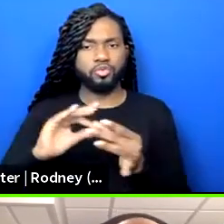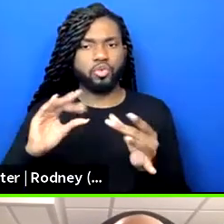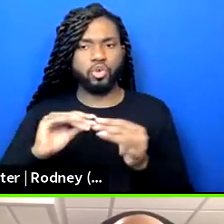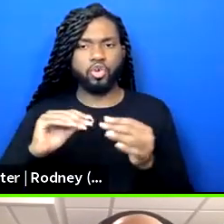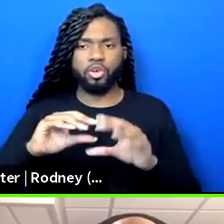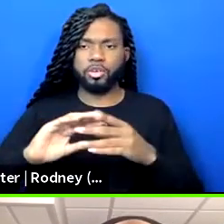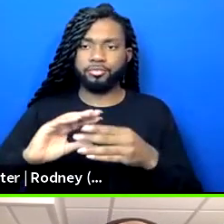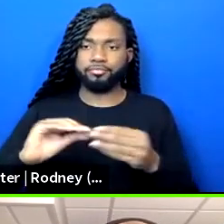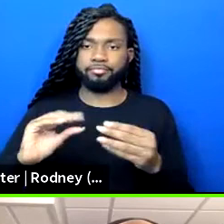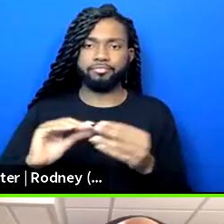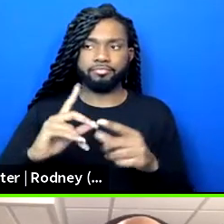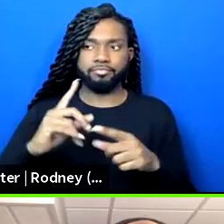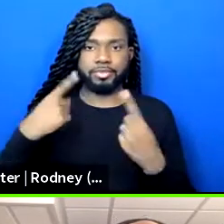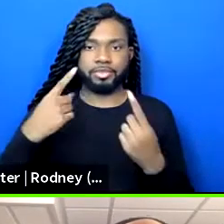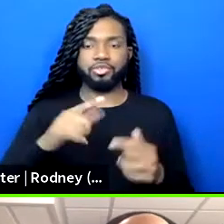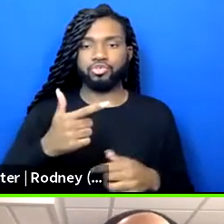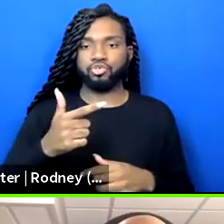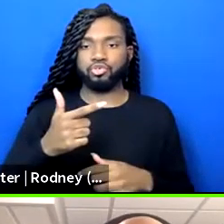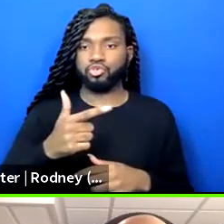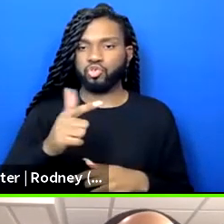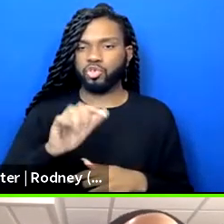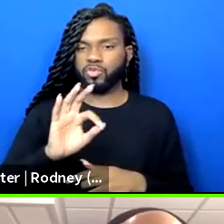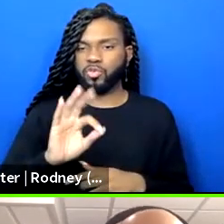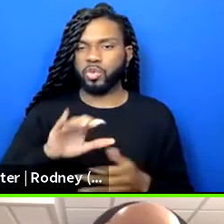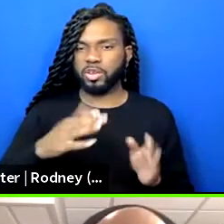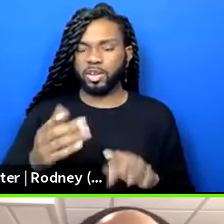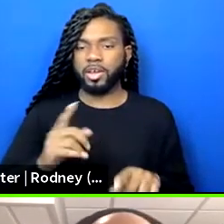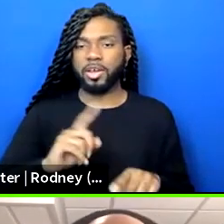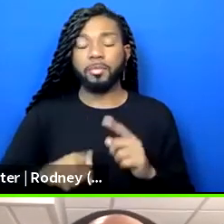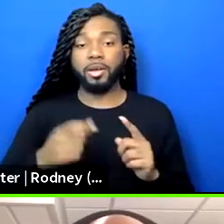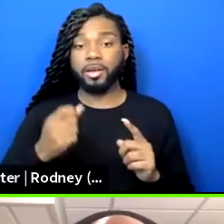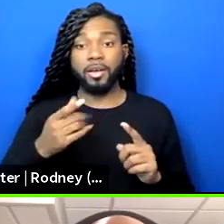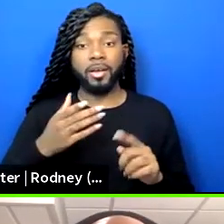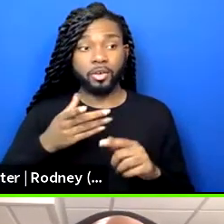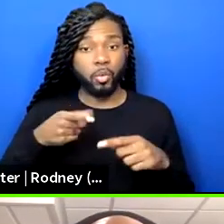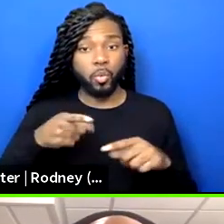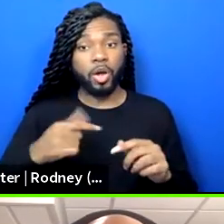talking, lot of discussion, a lot of statements, but in the time of that talk, another man died.